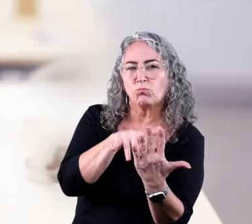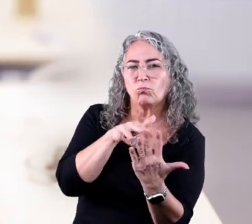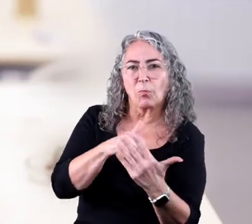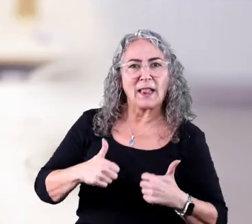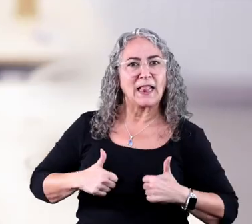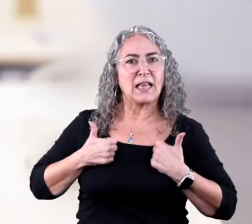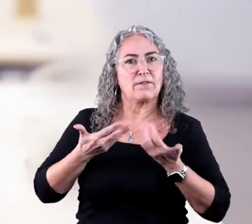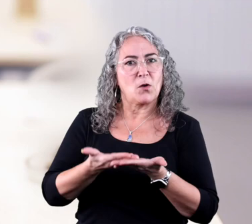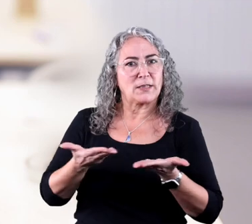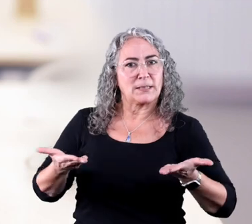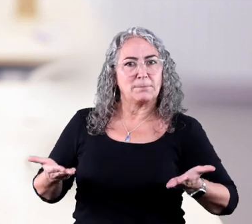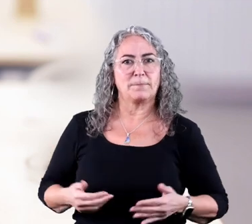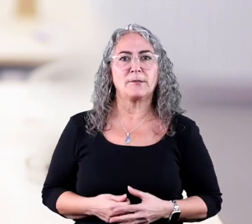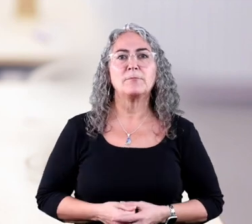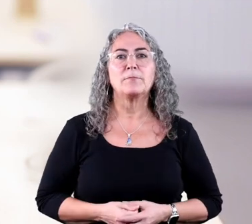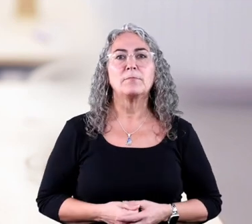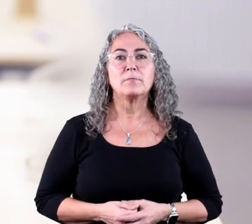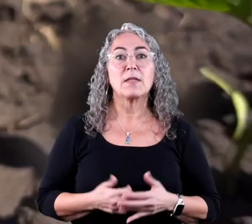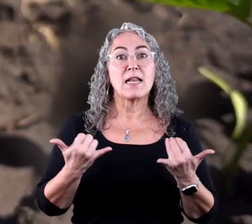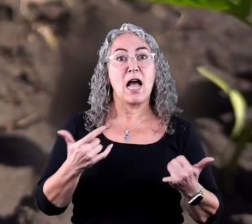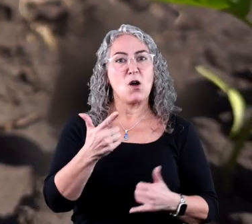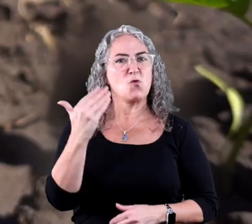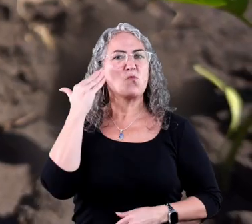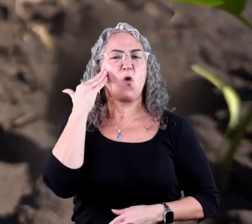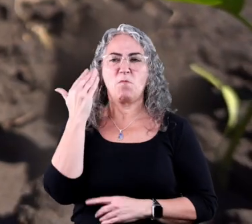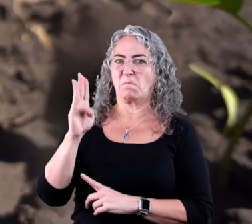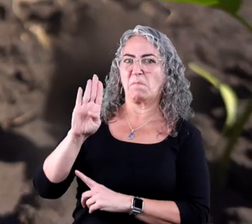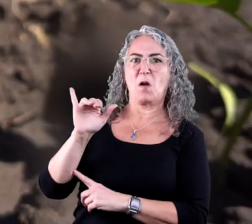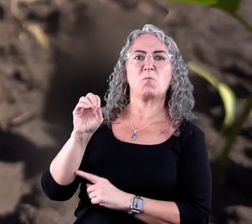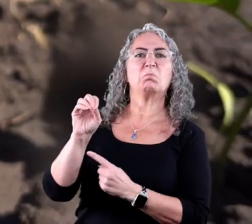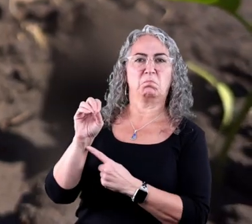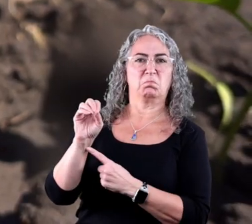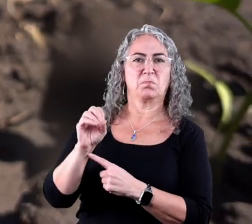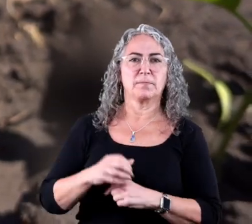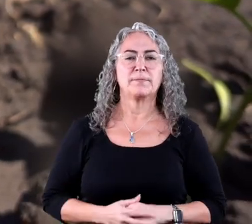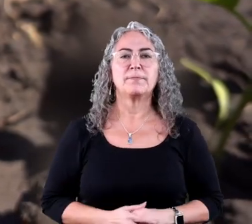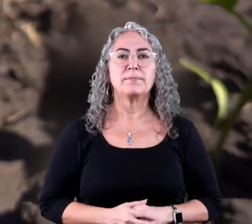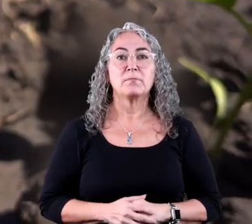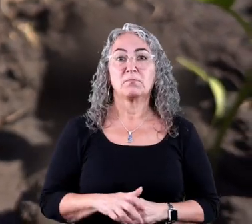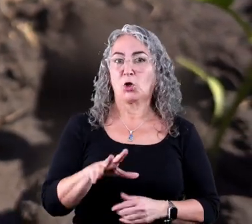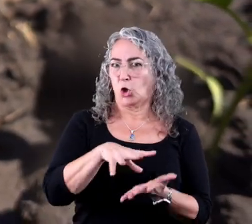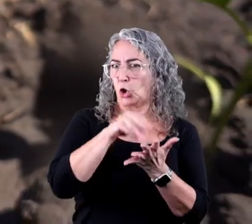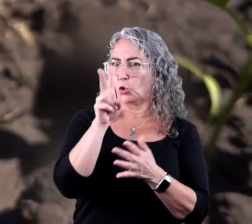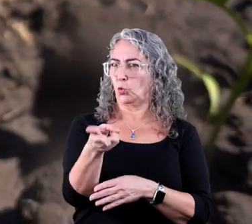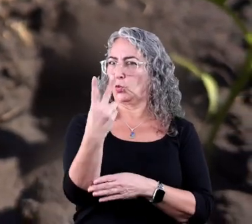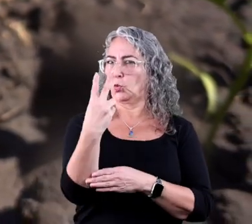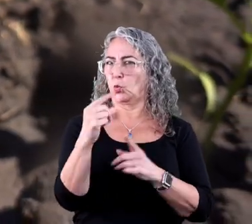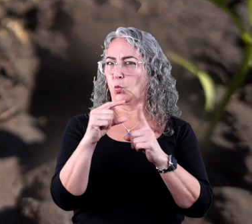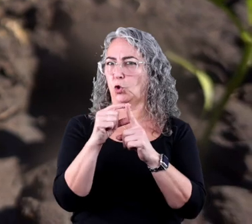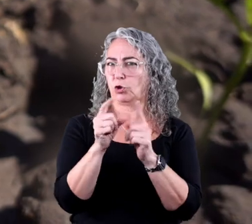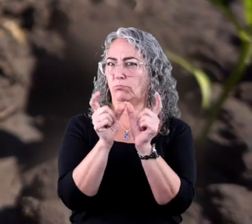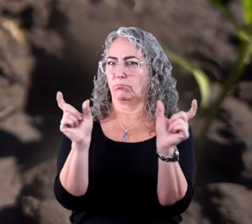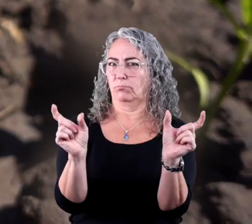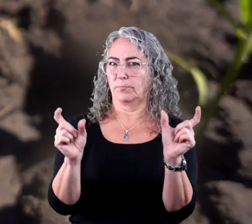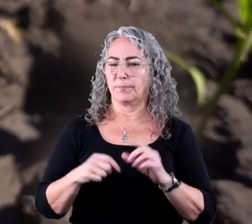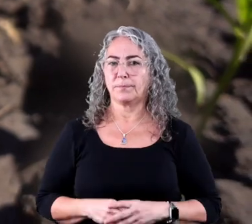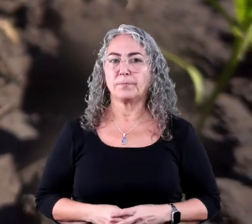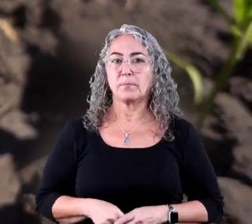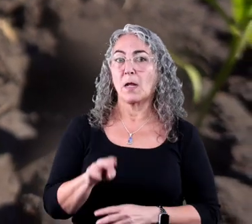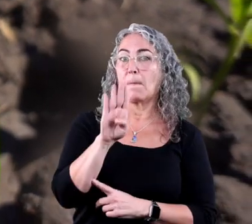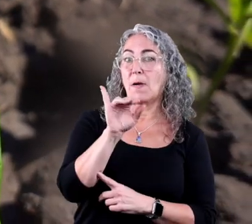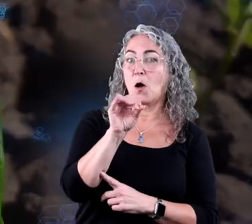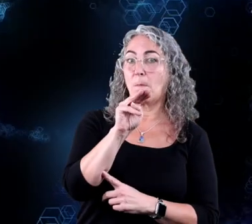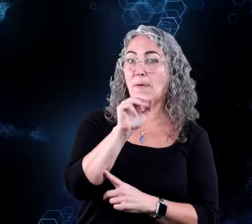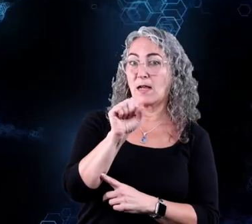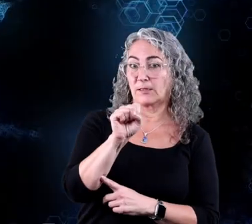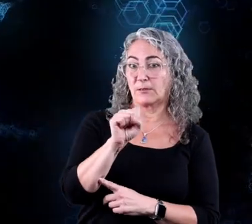life and living organisms. Now that you know the meaning of bio, let's learn about two more important bio words.